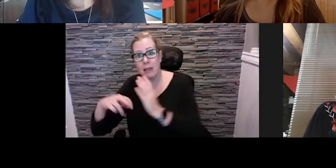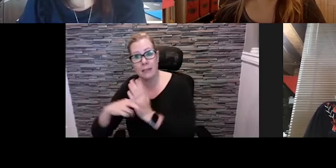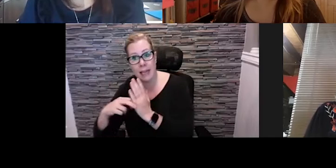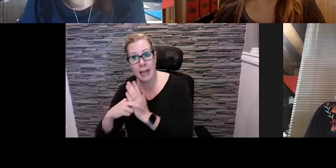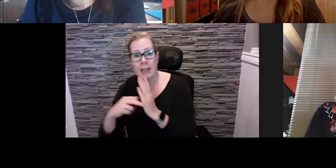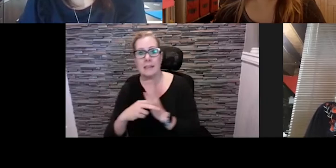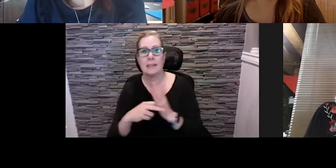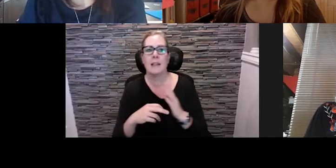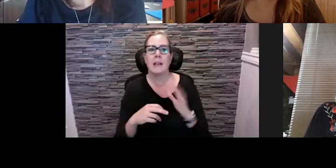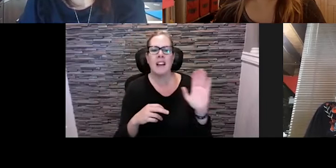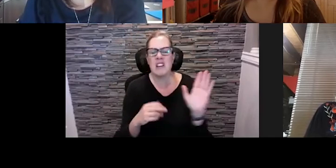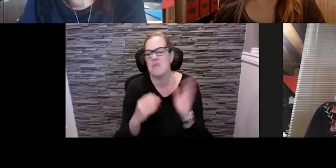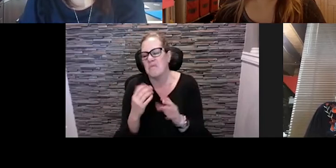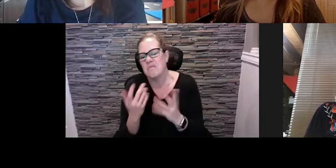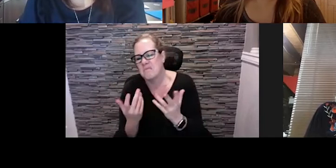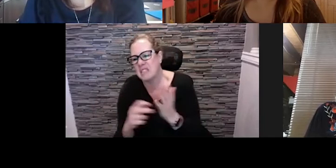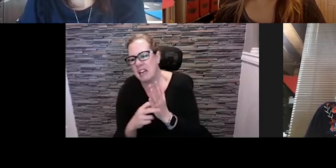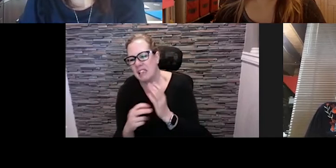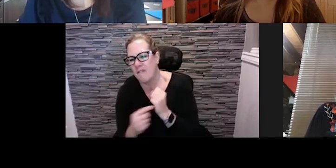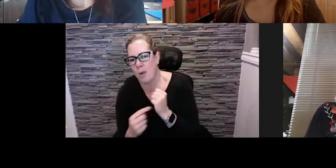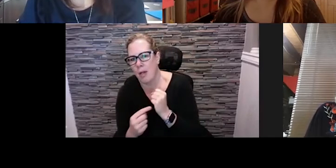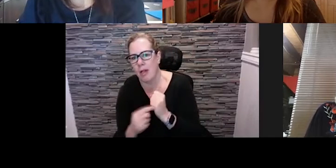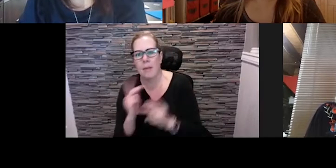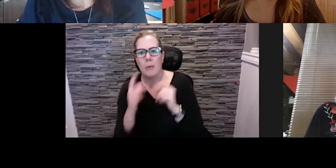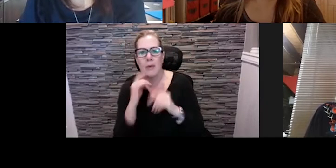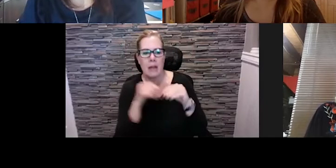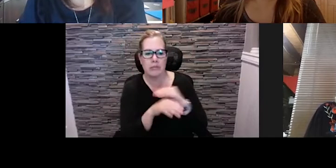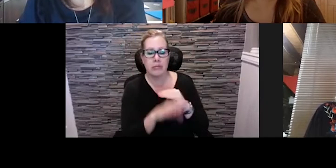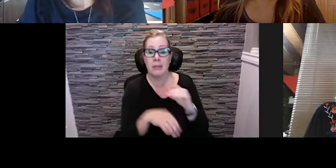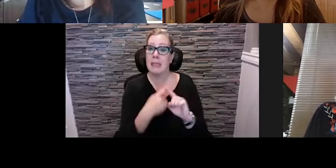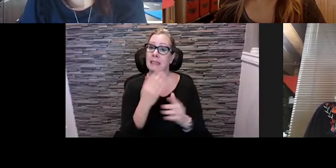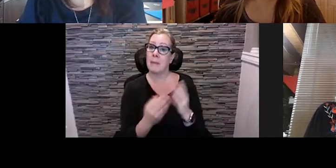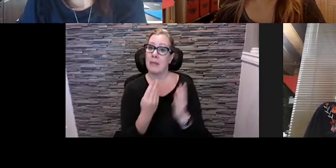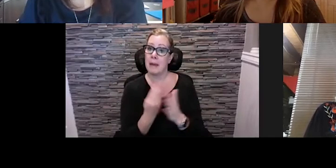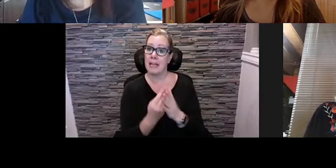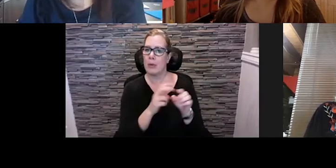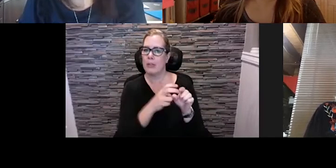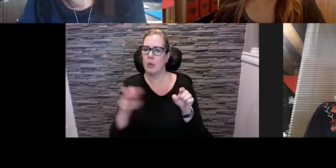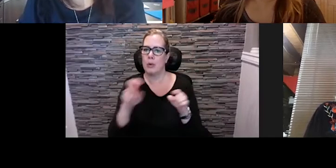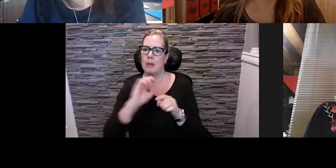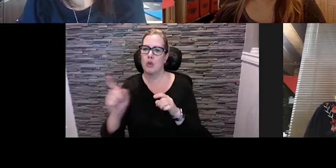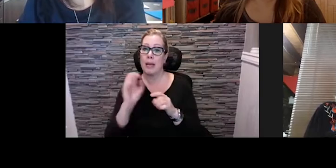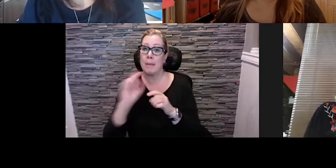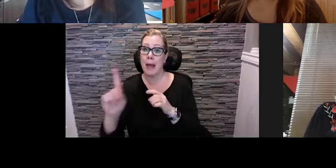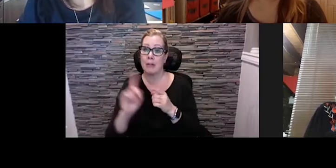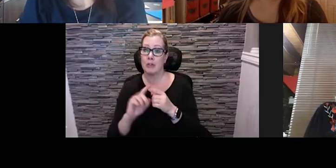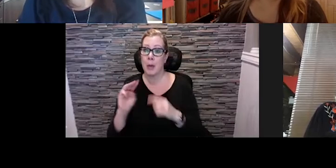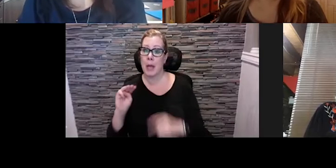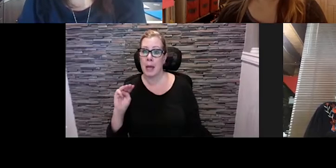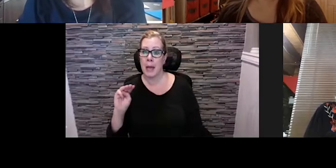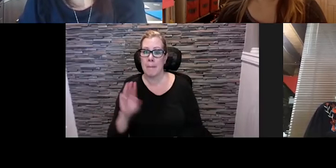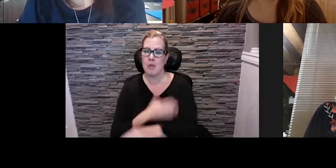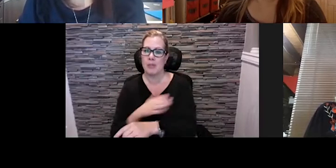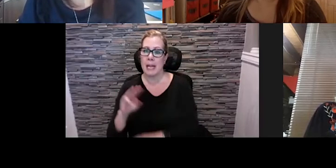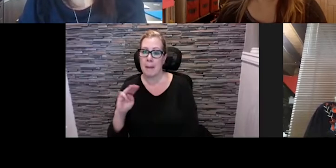made the tickets, you know, inexpensive and also donated some of that money back to Music Mile, and people came and participated, and we were still